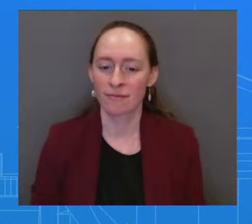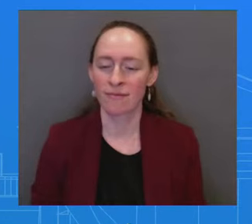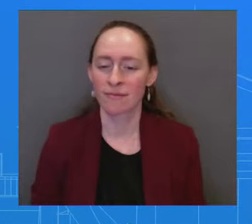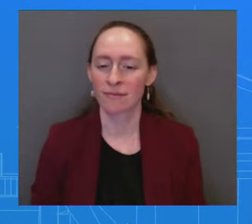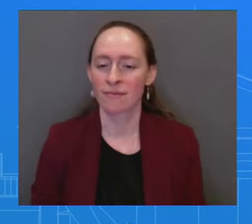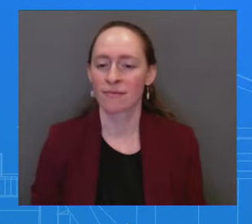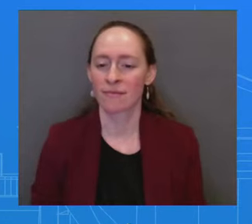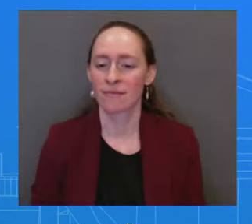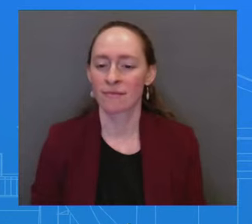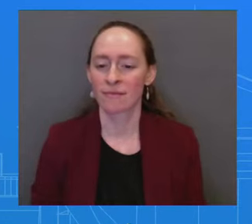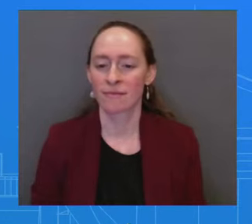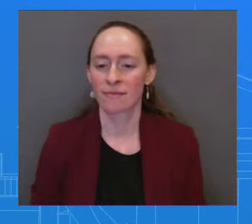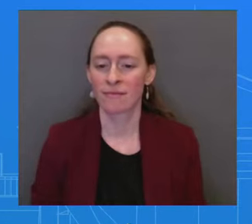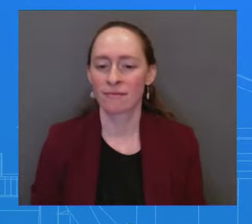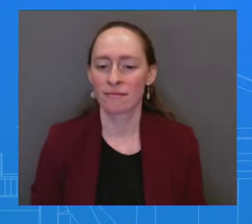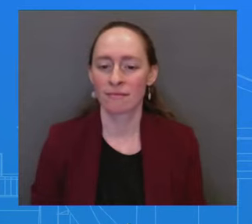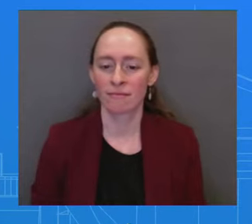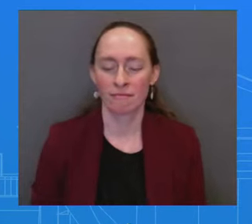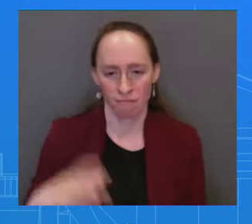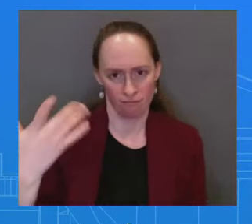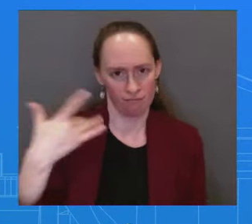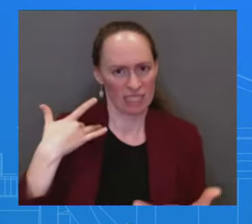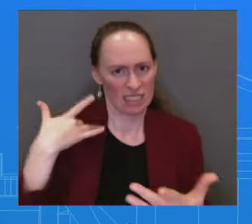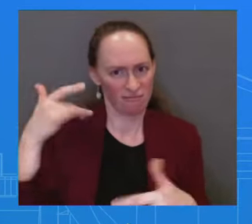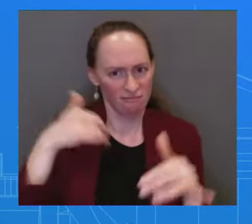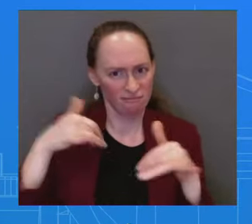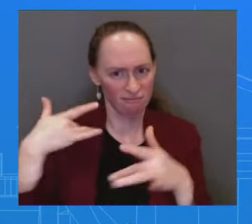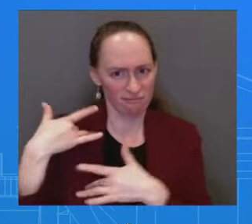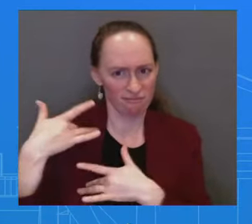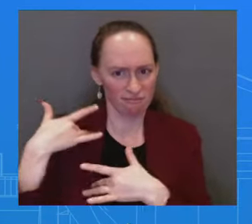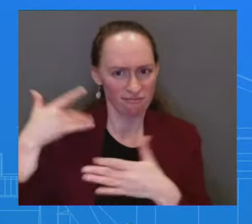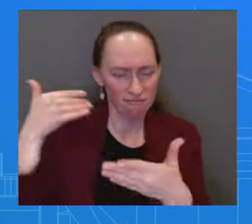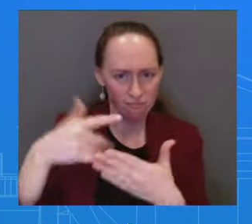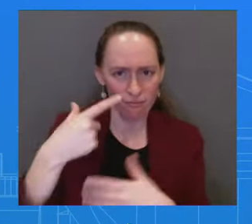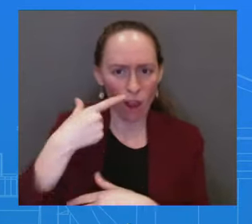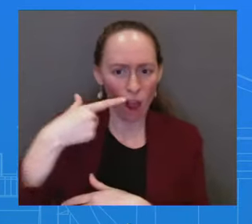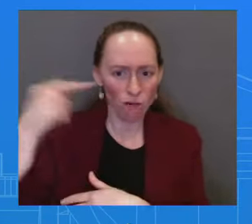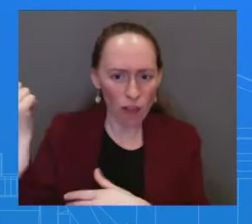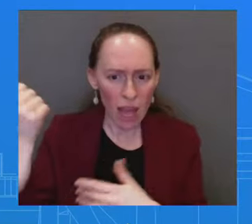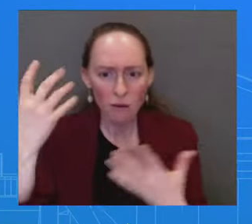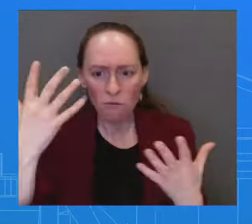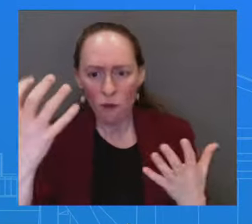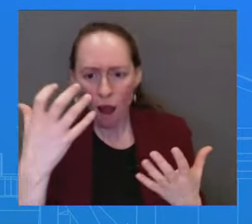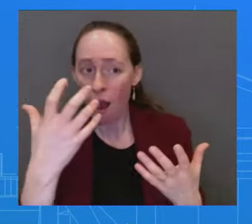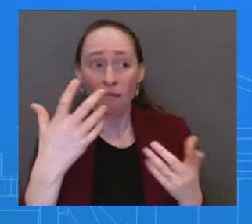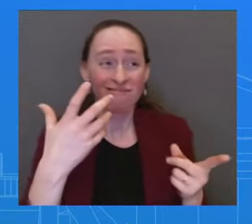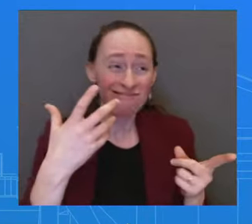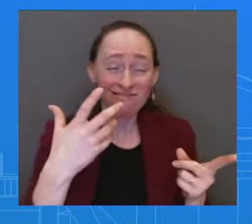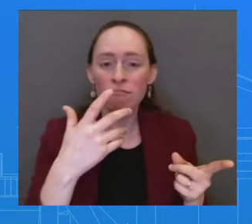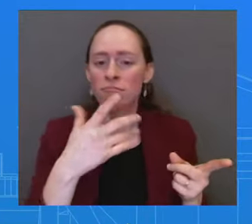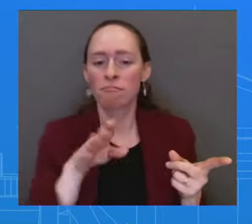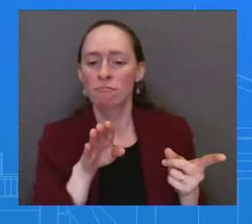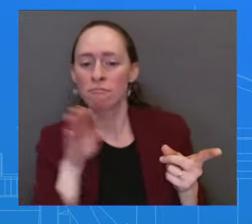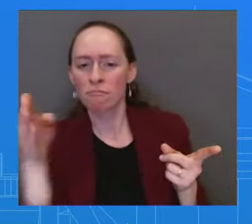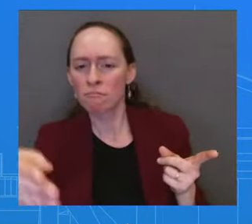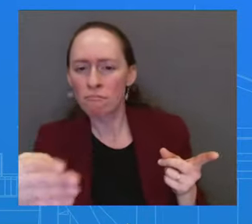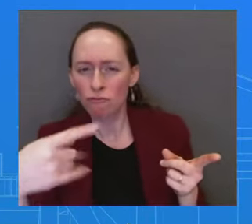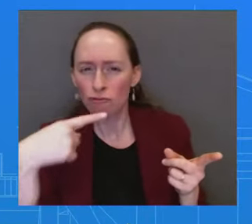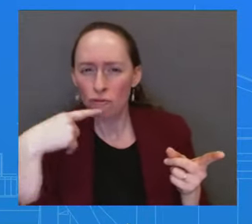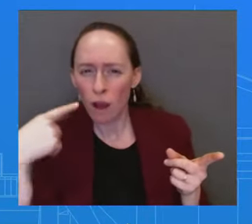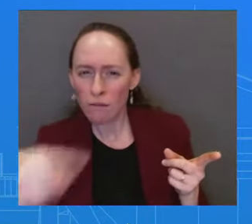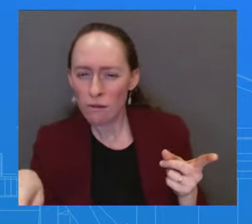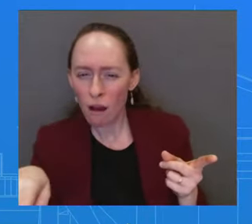is quietly working with Russia and betraying Europe. Is that your assessment as well?